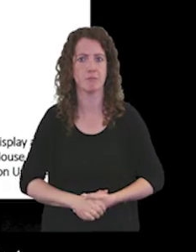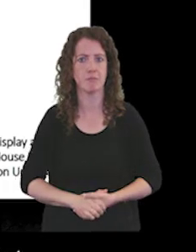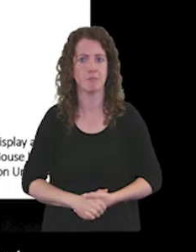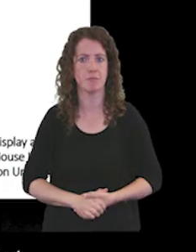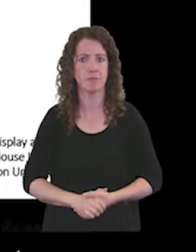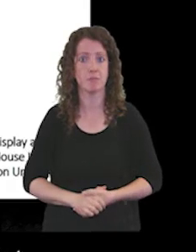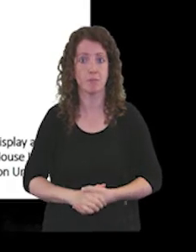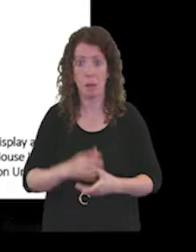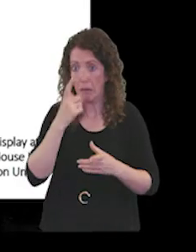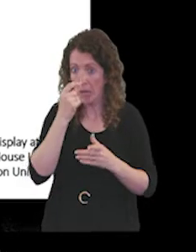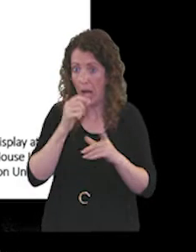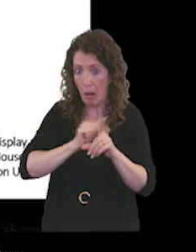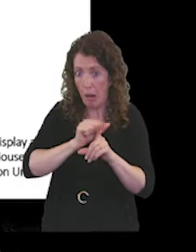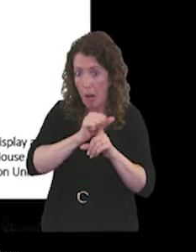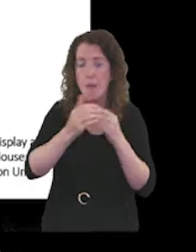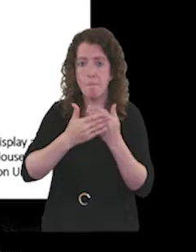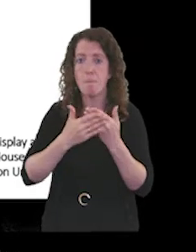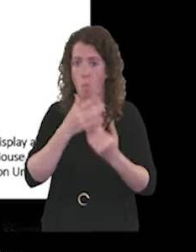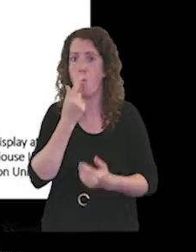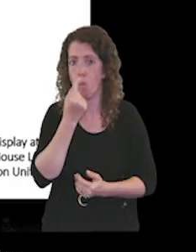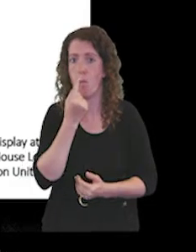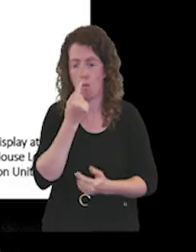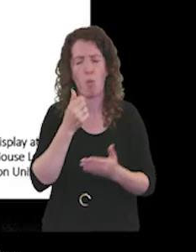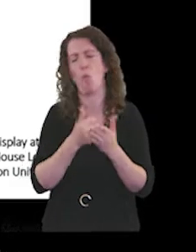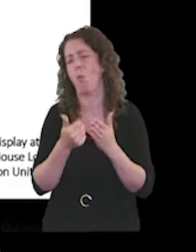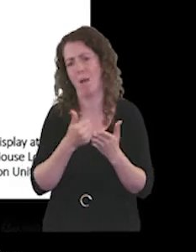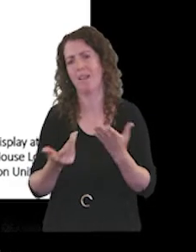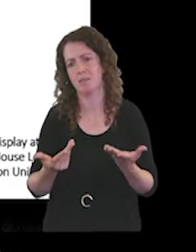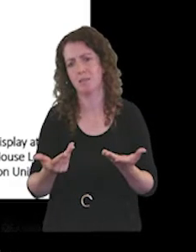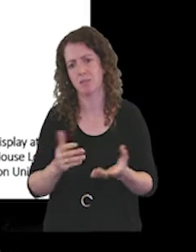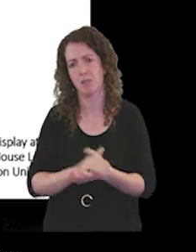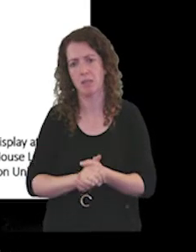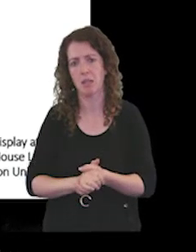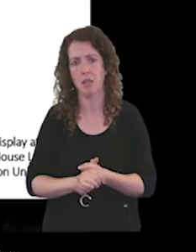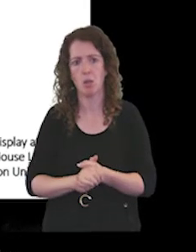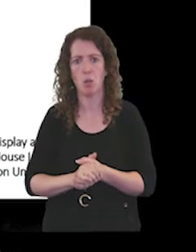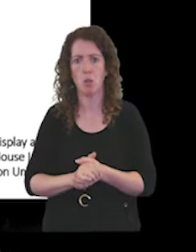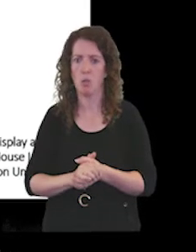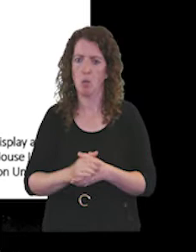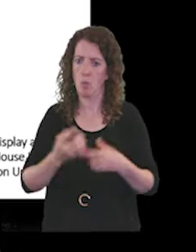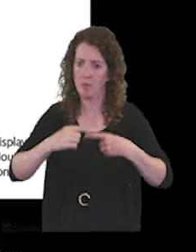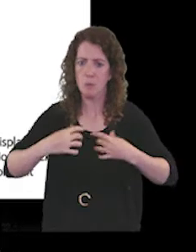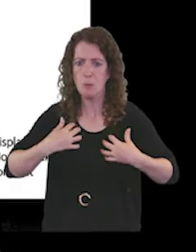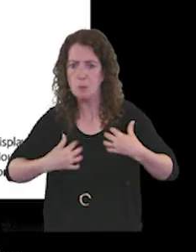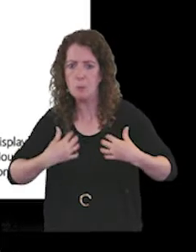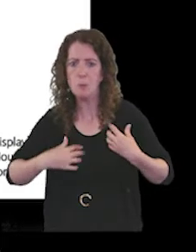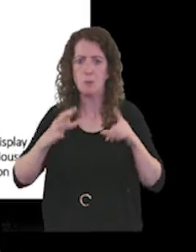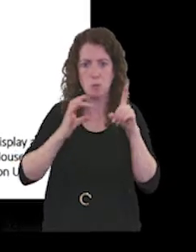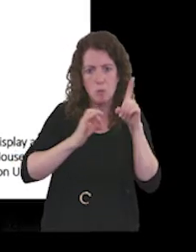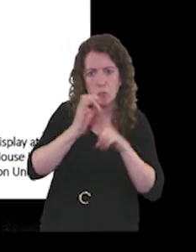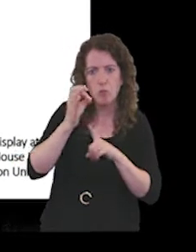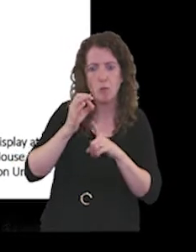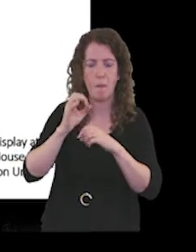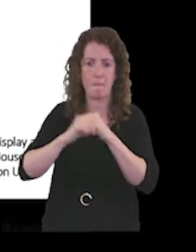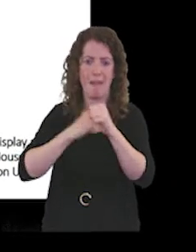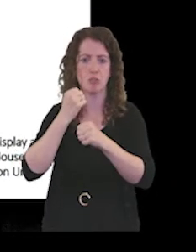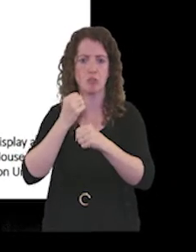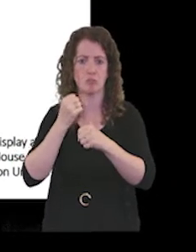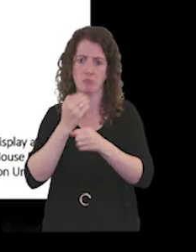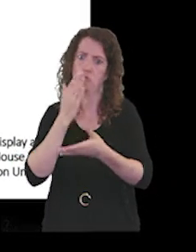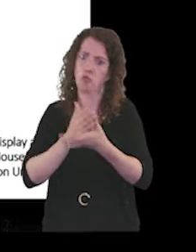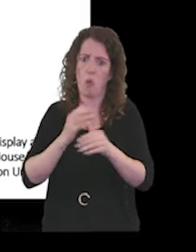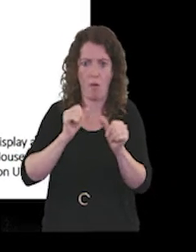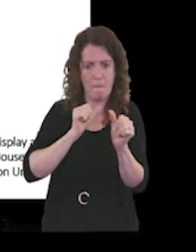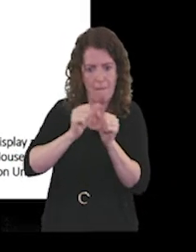There's always more to do and there's always the drive isn't there to improve and be better and to